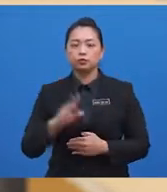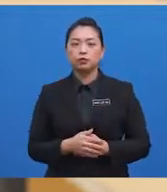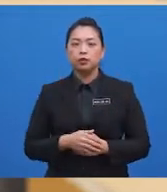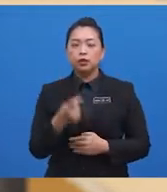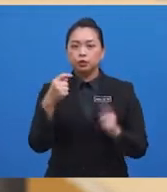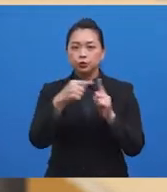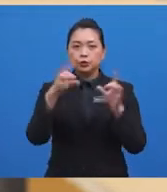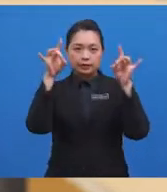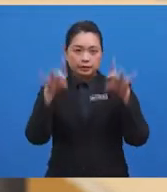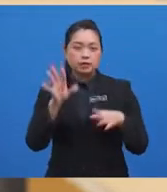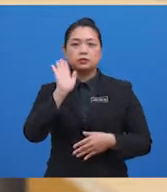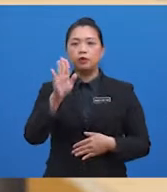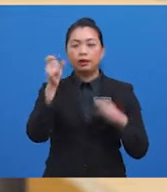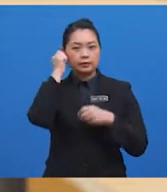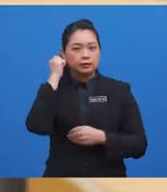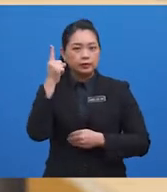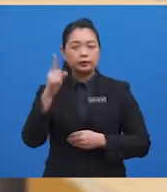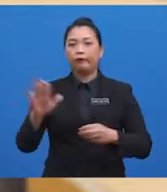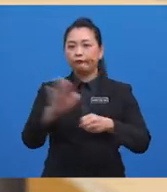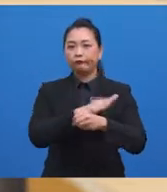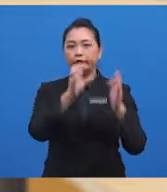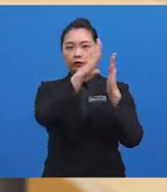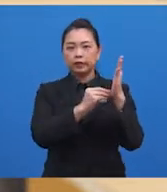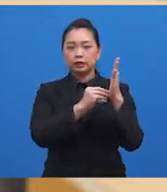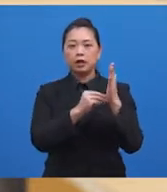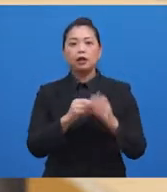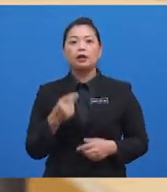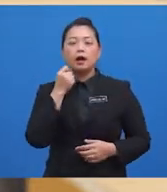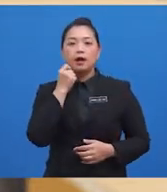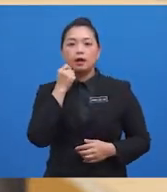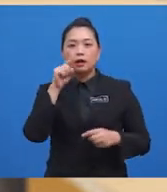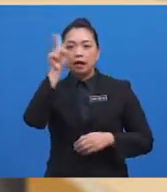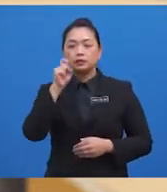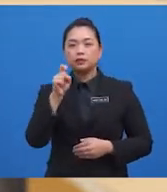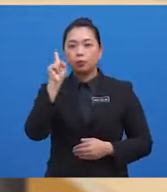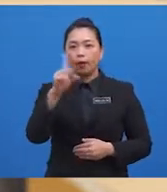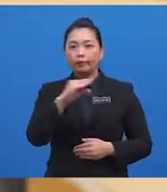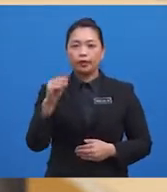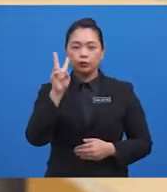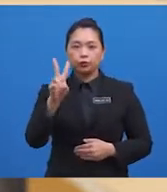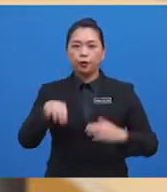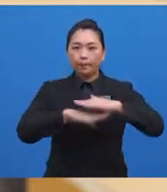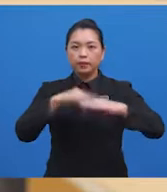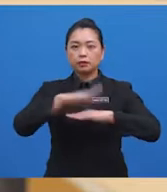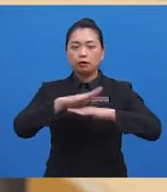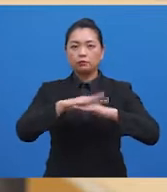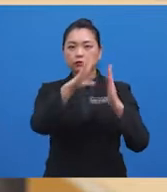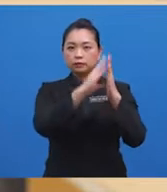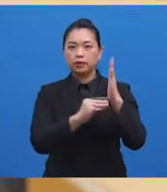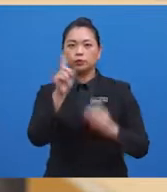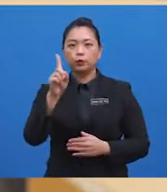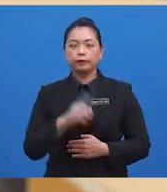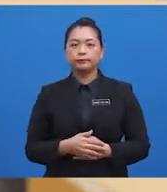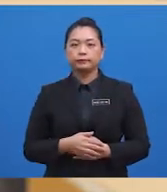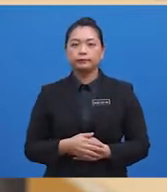to test your understanding of both texts. Answer questions 1 and 2 based on text